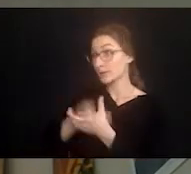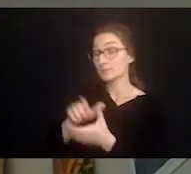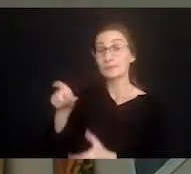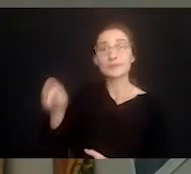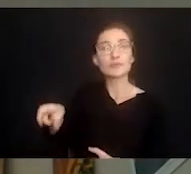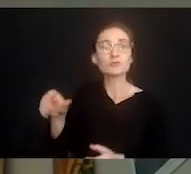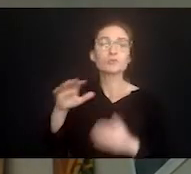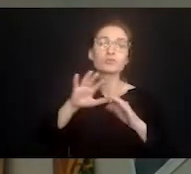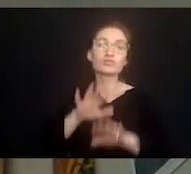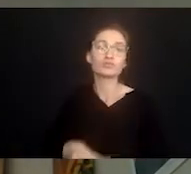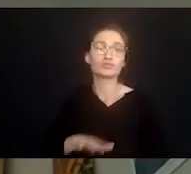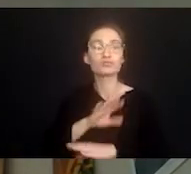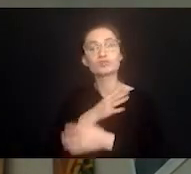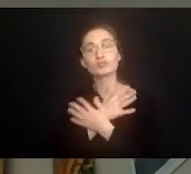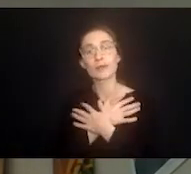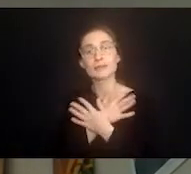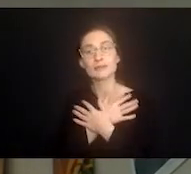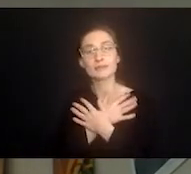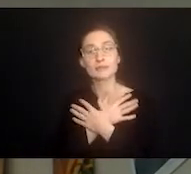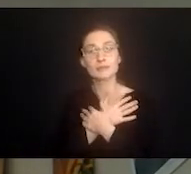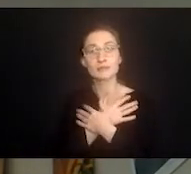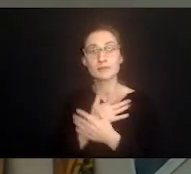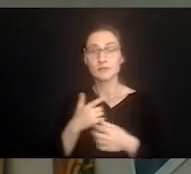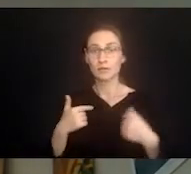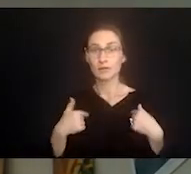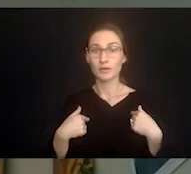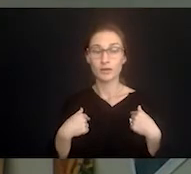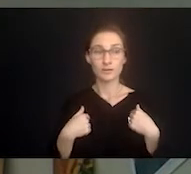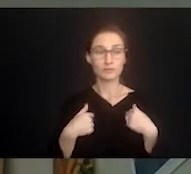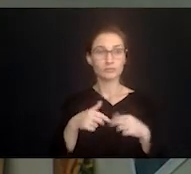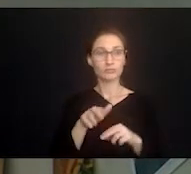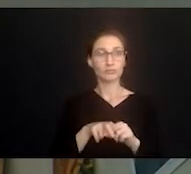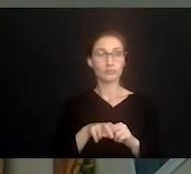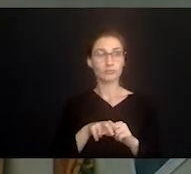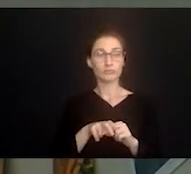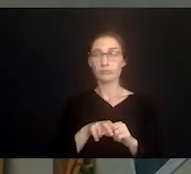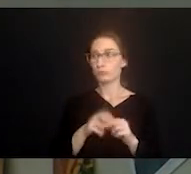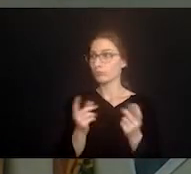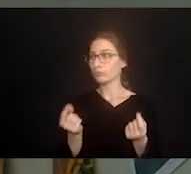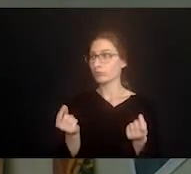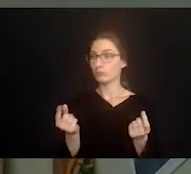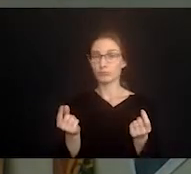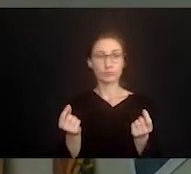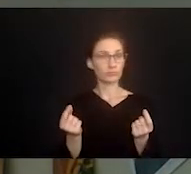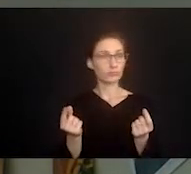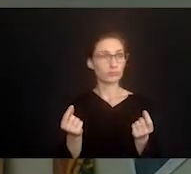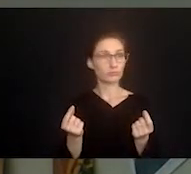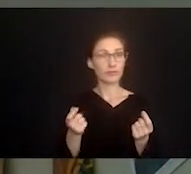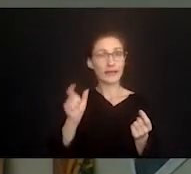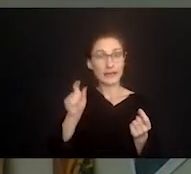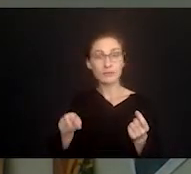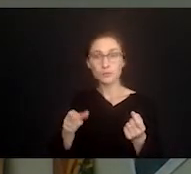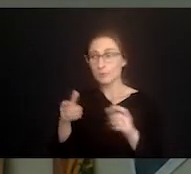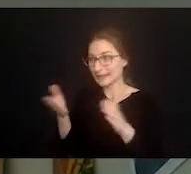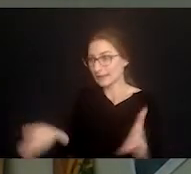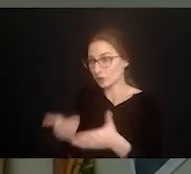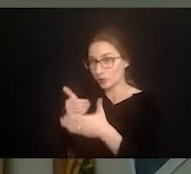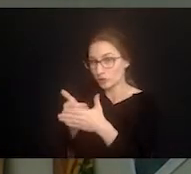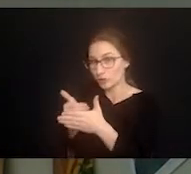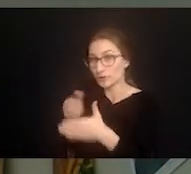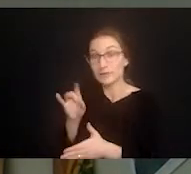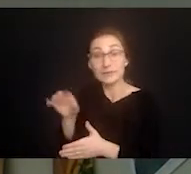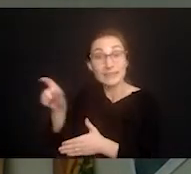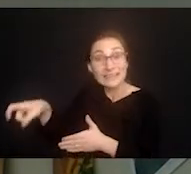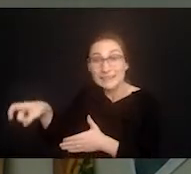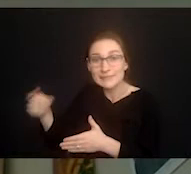sleep or more rest. And I just am like well what do I do? I kind of need to stick around. I can't